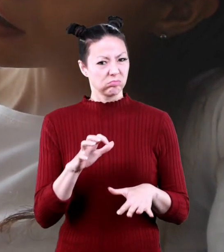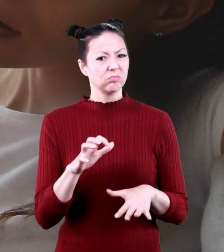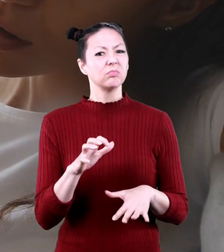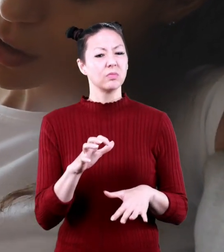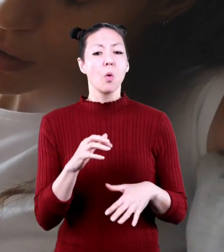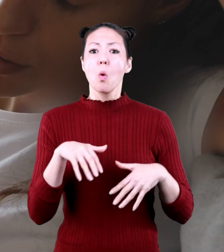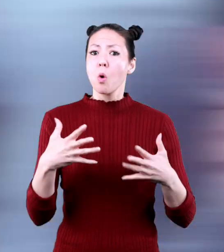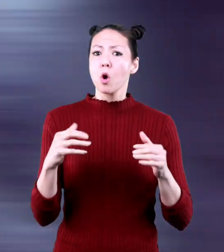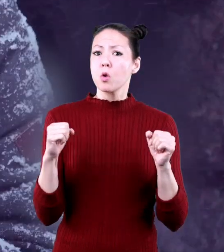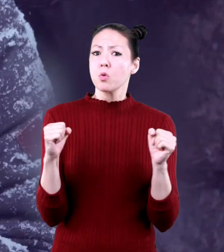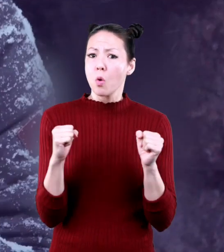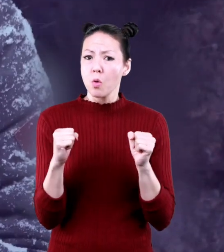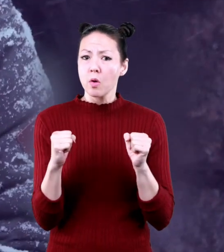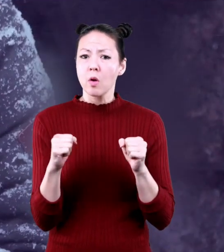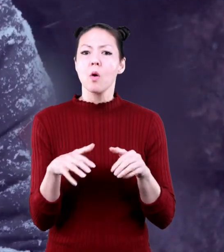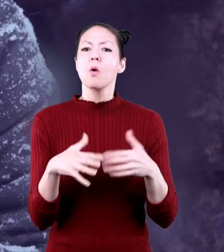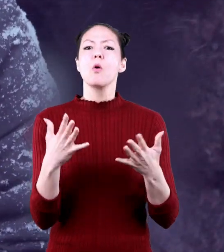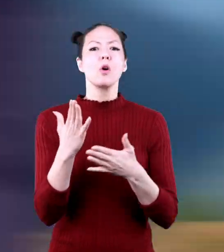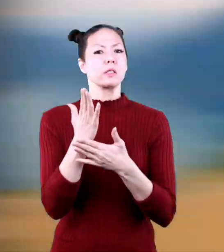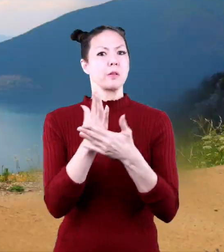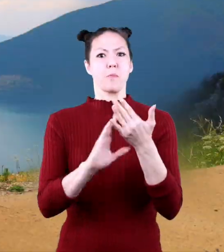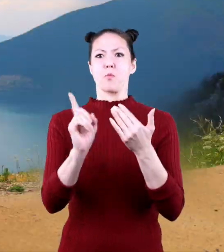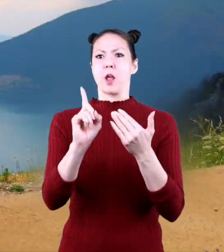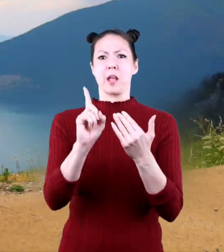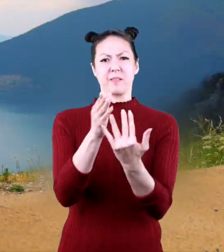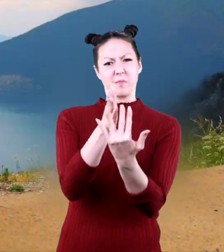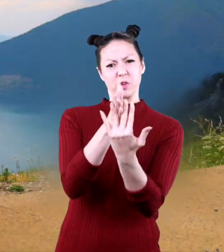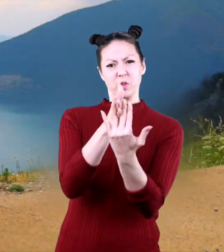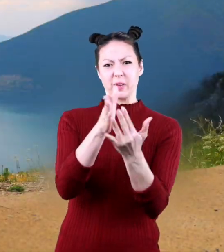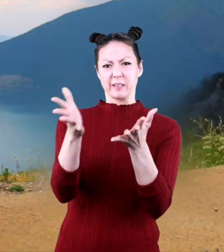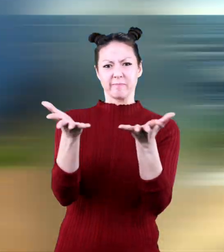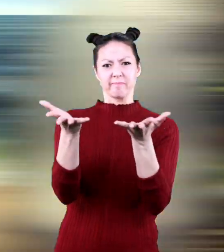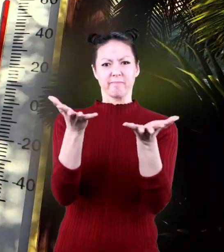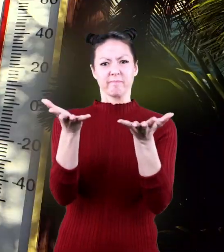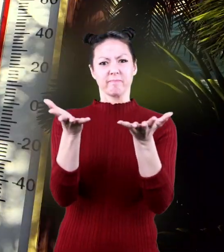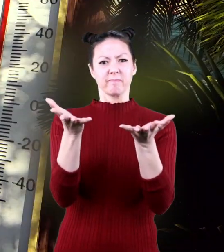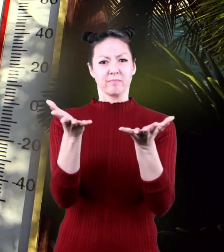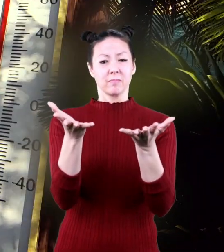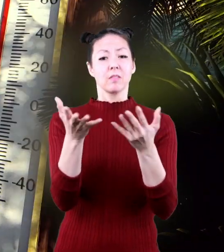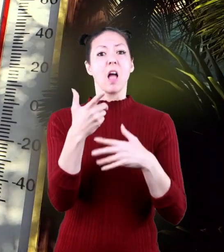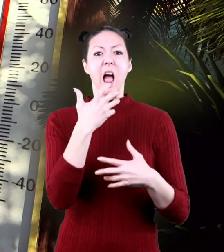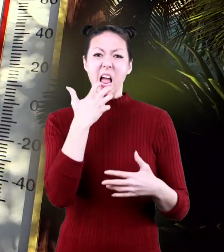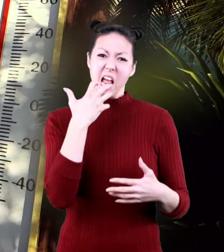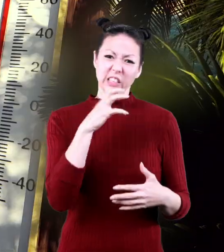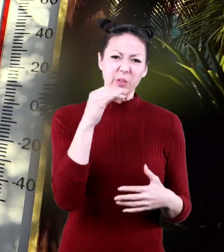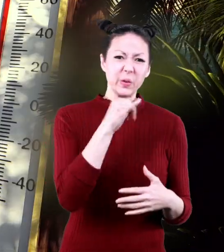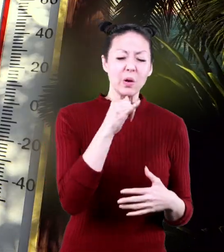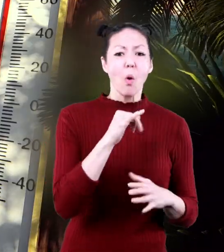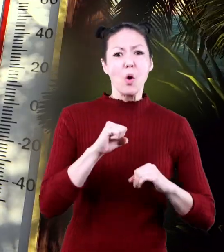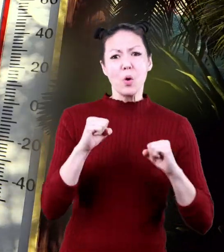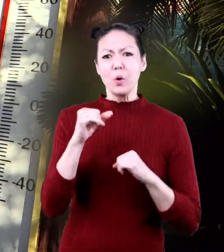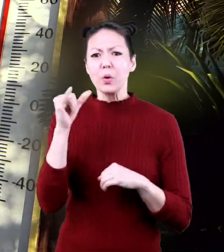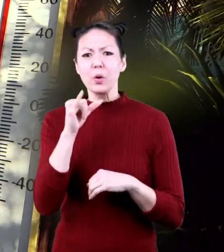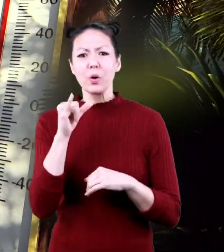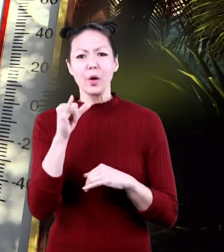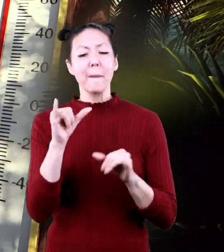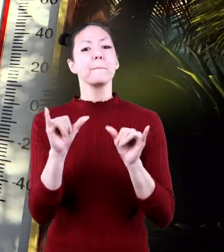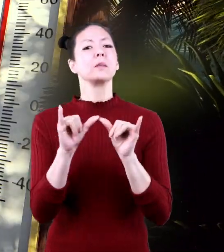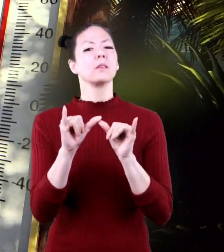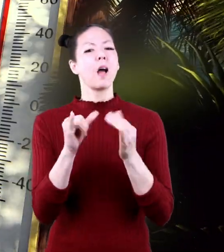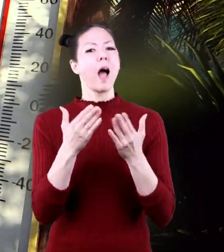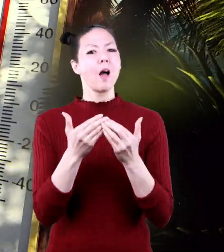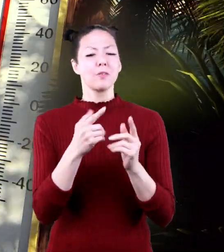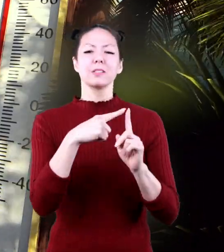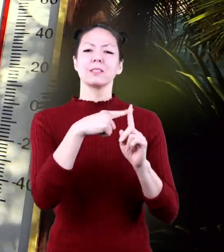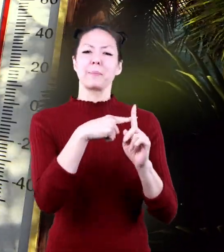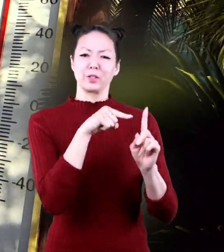can be hot or cold, or somewhere in between. The way that this hotness or coldness is measured